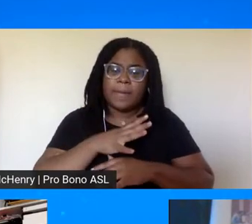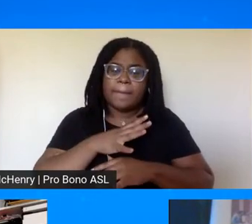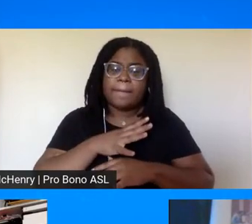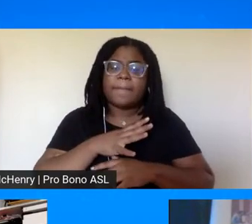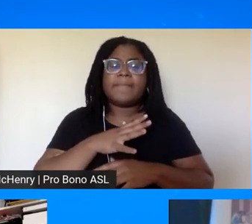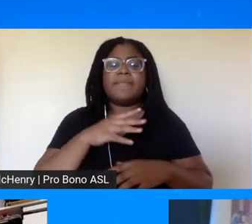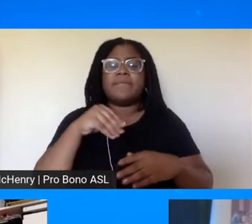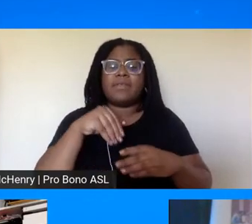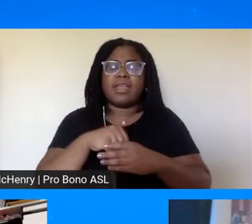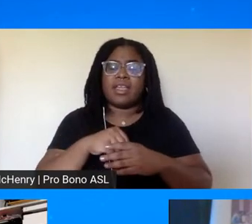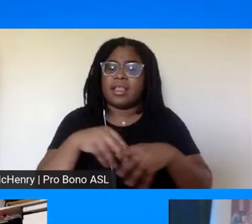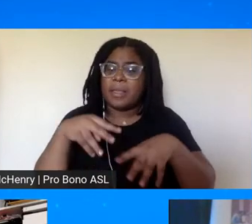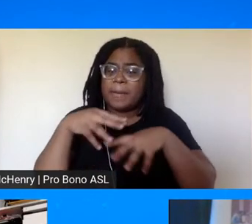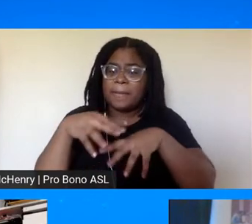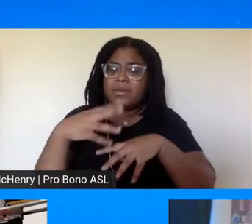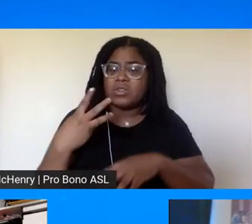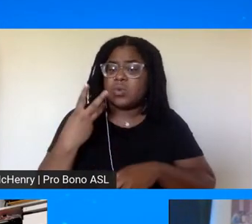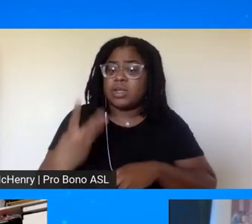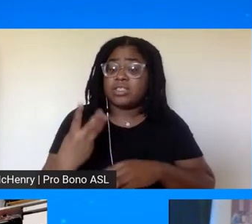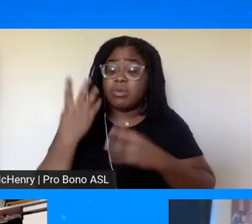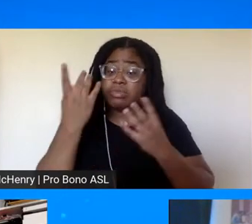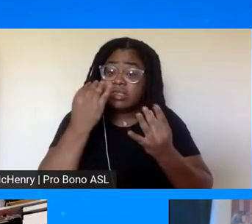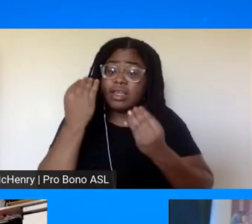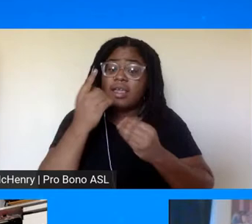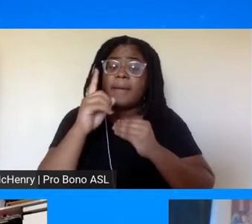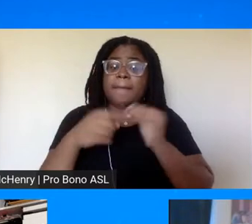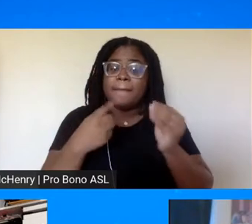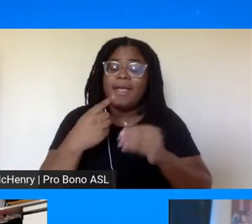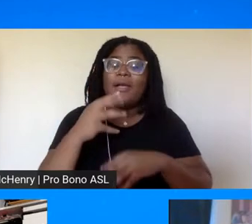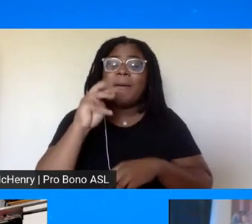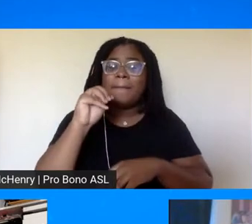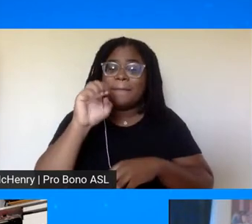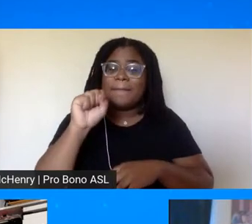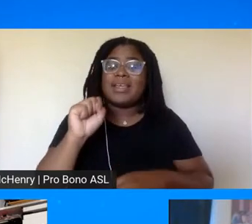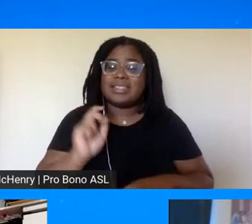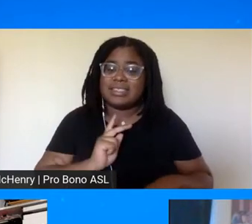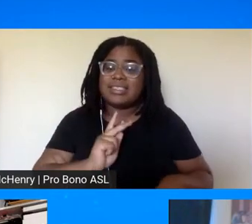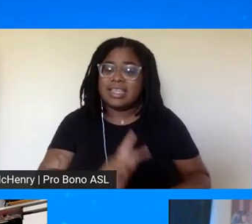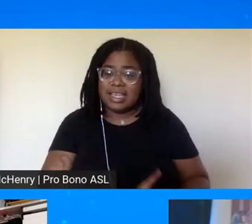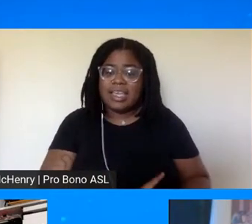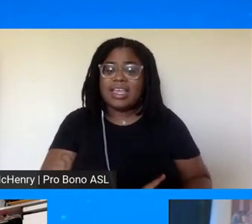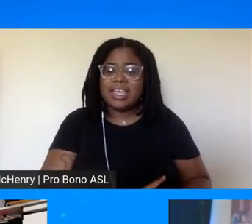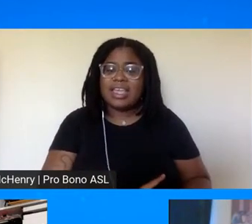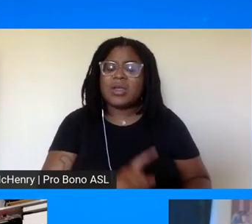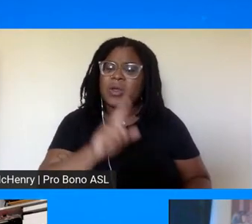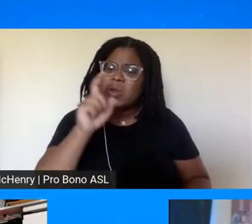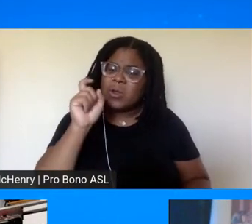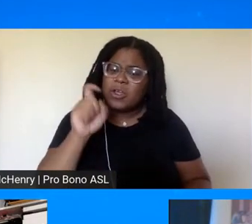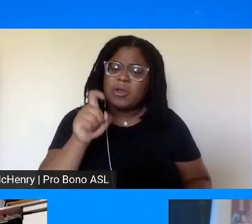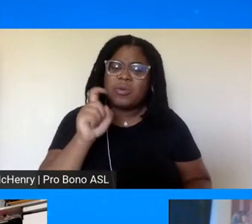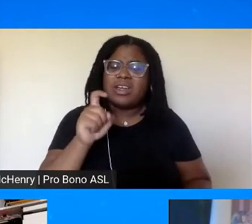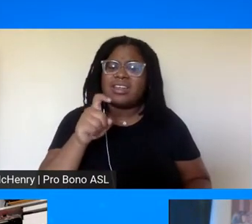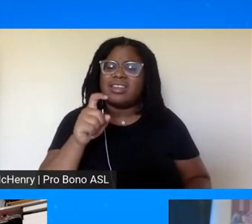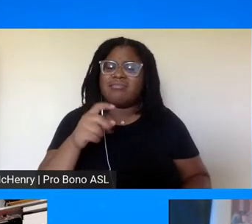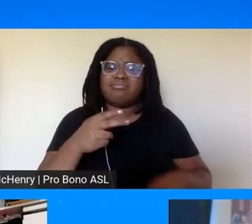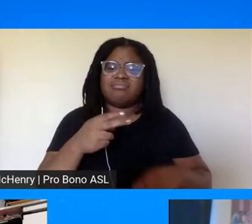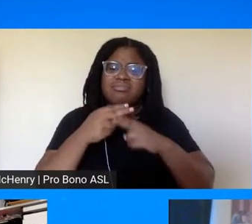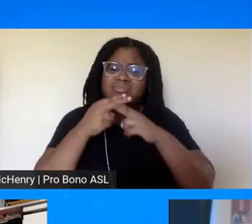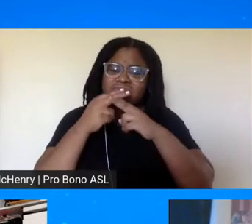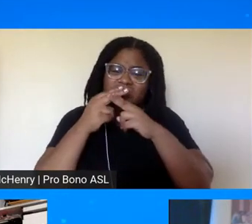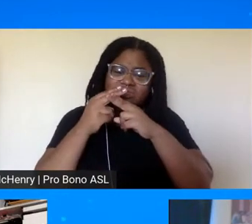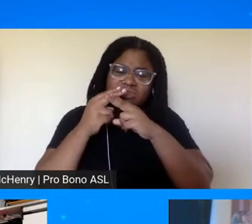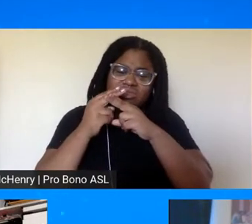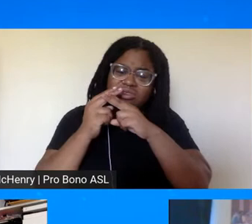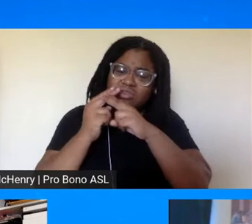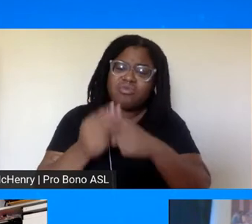march on washington i was thinking about um mrs king and and i tended to mention you know we must give credit and honor to those women who were the